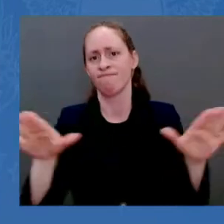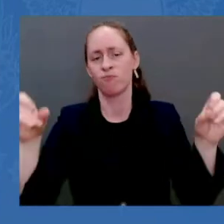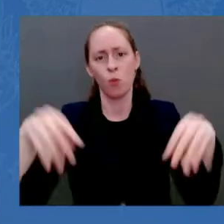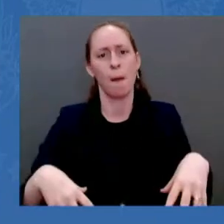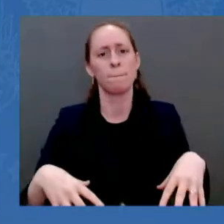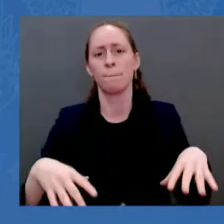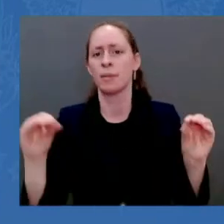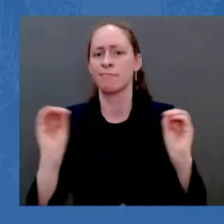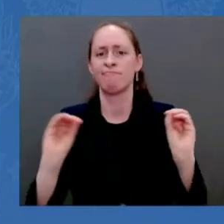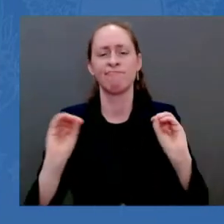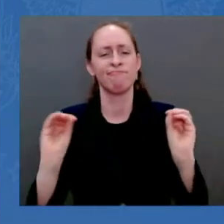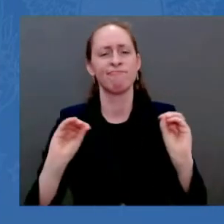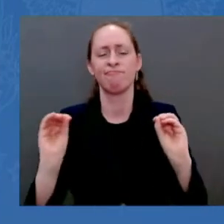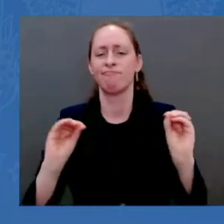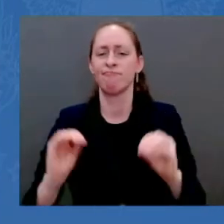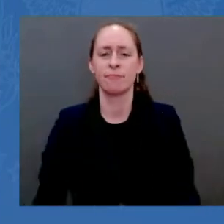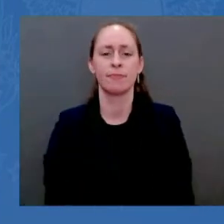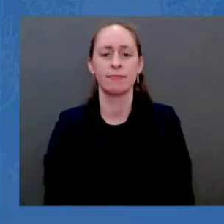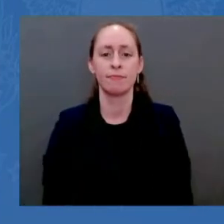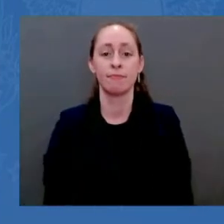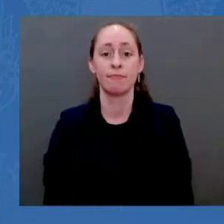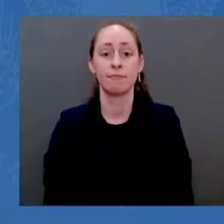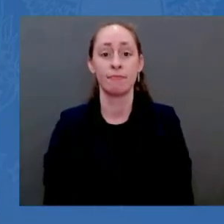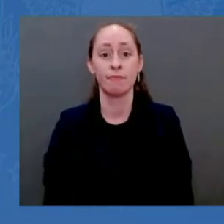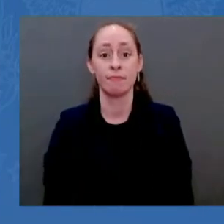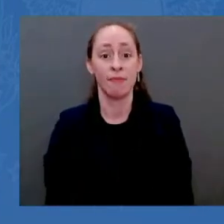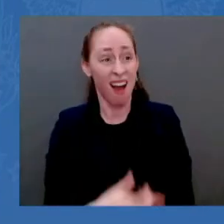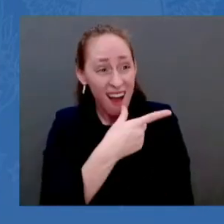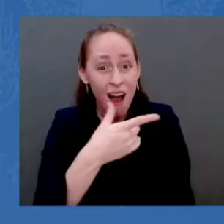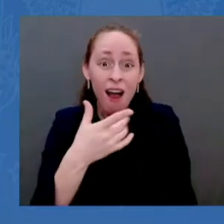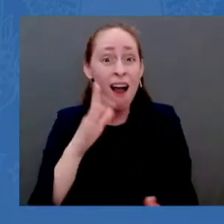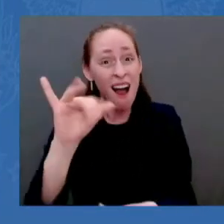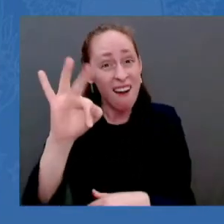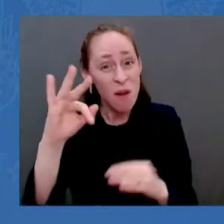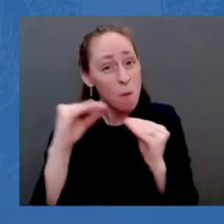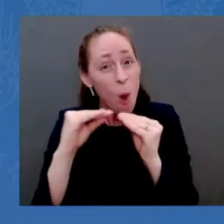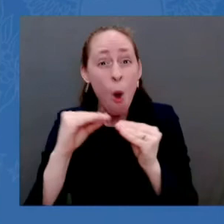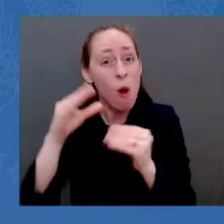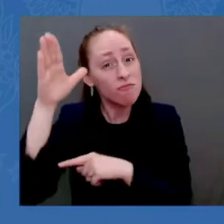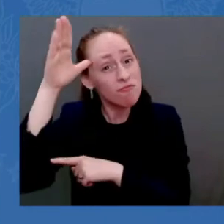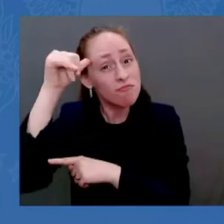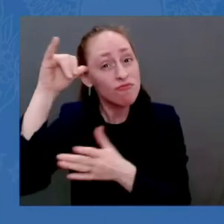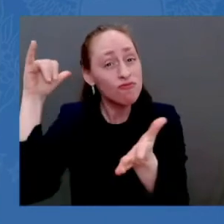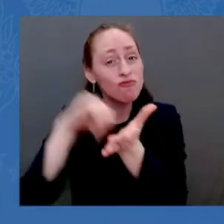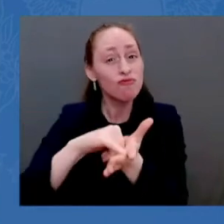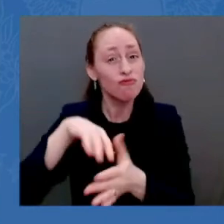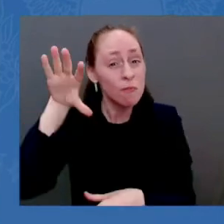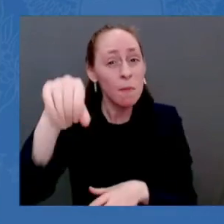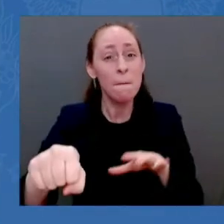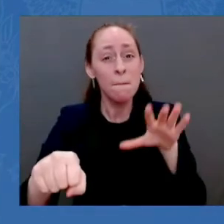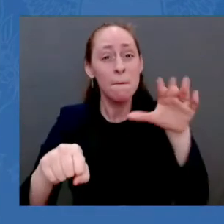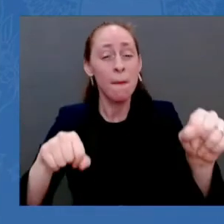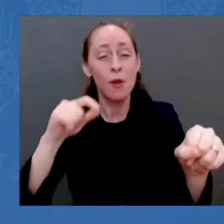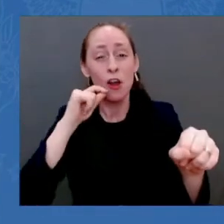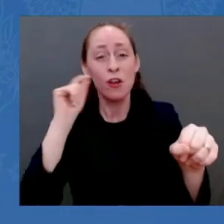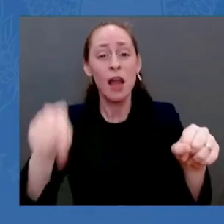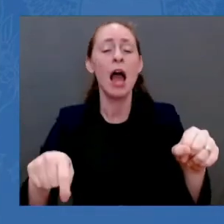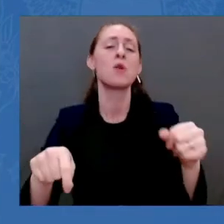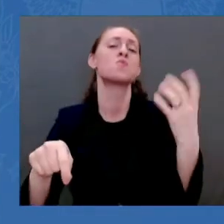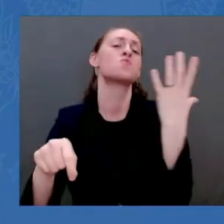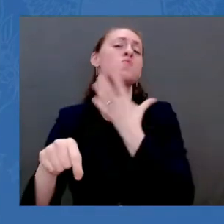its aggression, including additional sanctions. The United States will continue to provide defensive assistance to Ukraine in the meantime